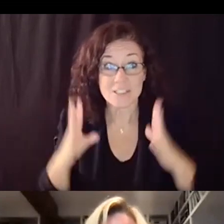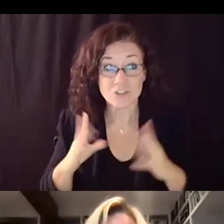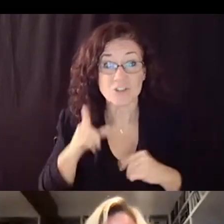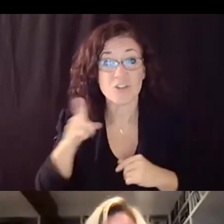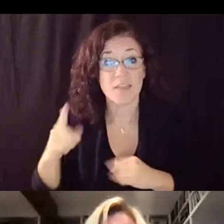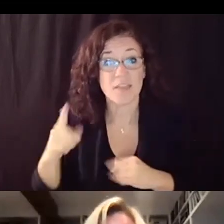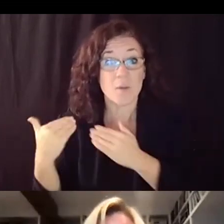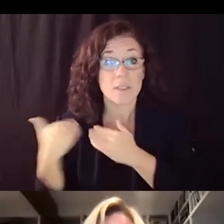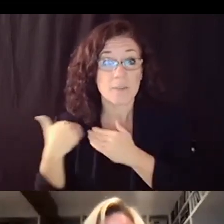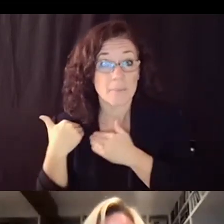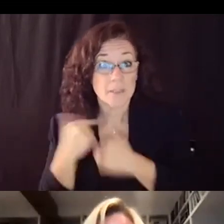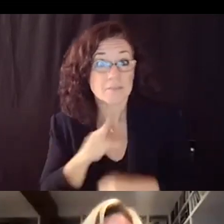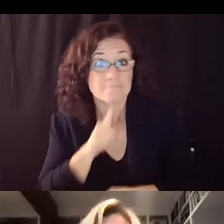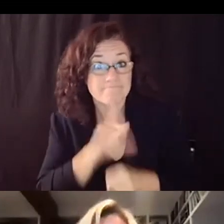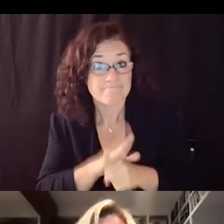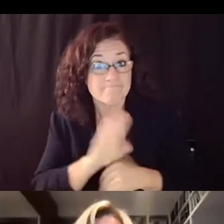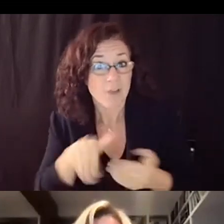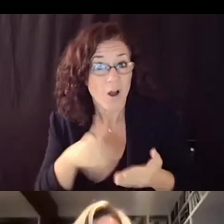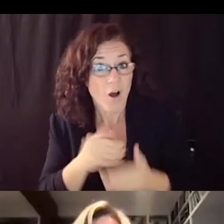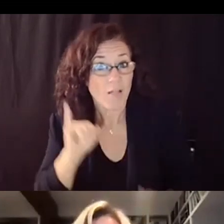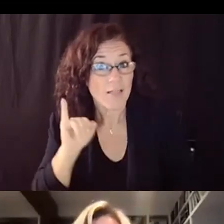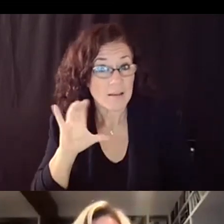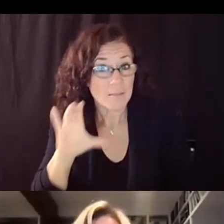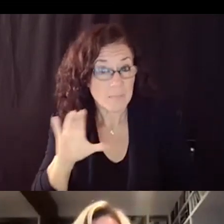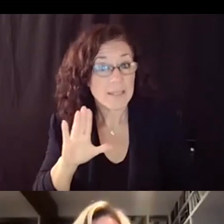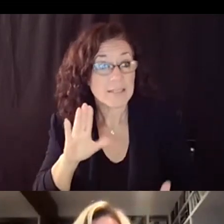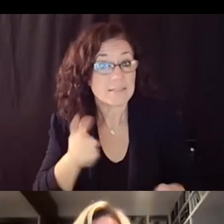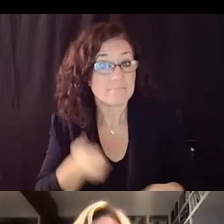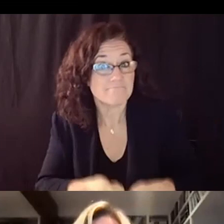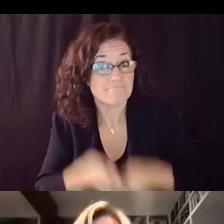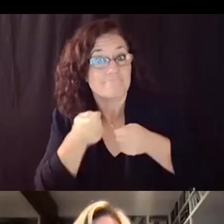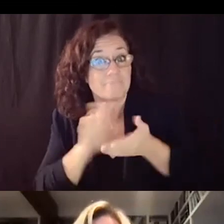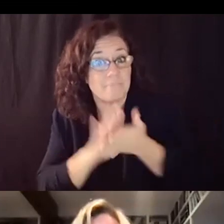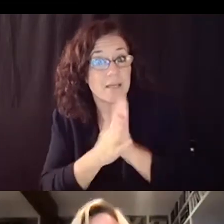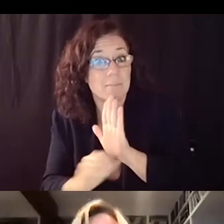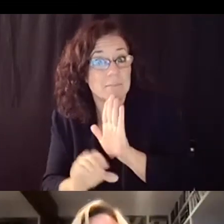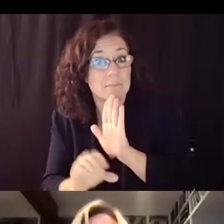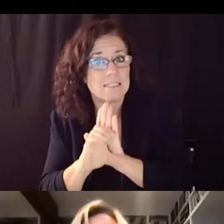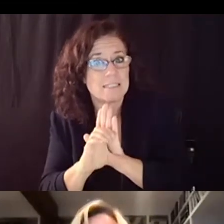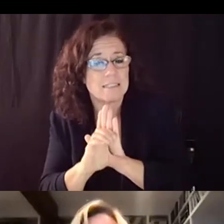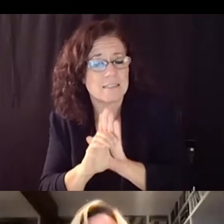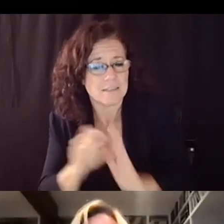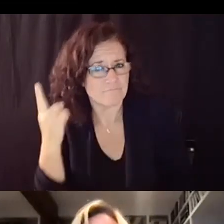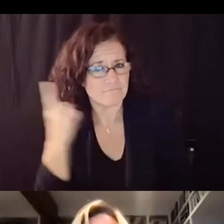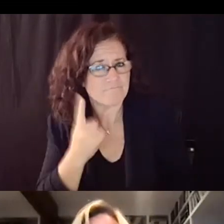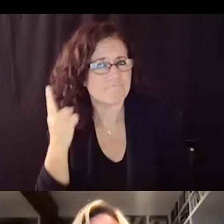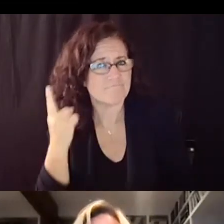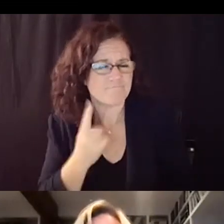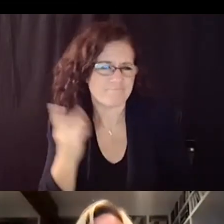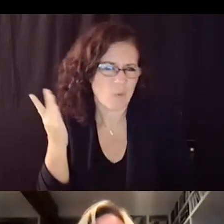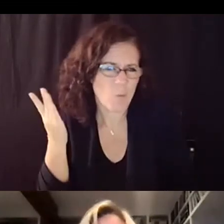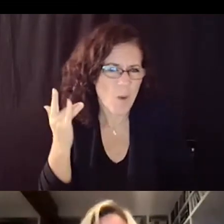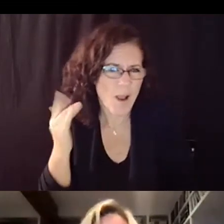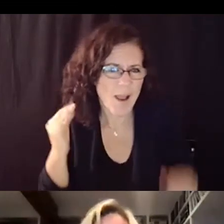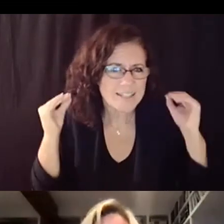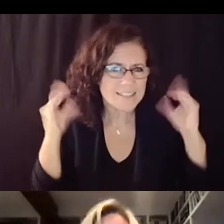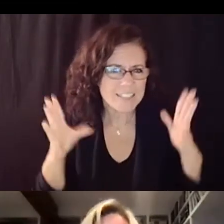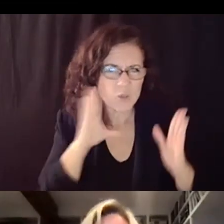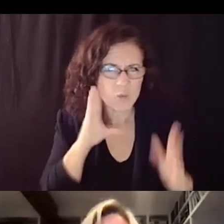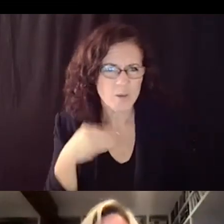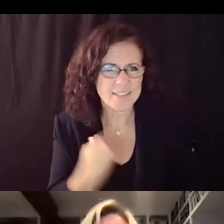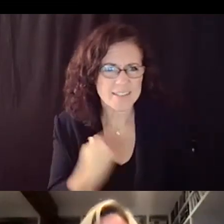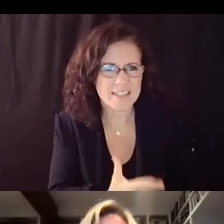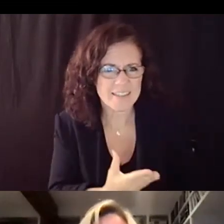that all incompletes become c's i'm wondering honestly why teachers would actually give